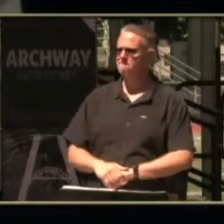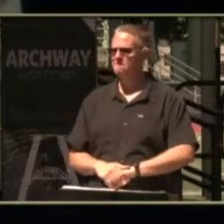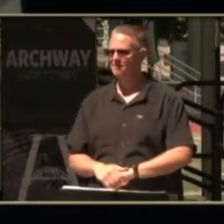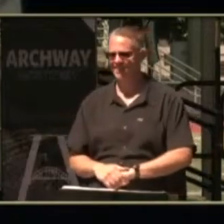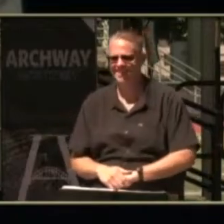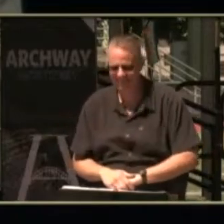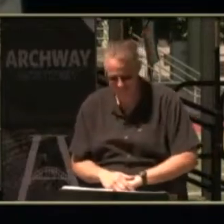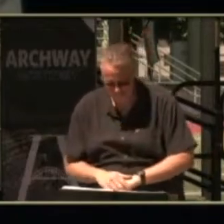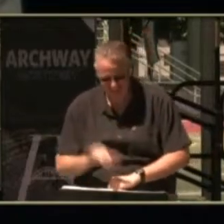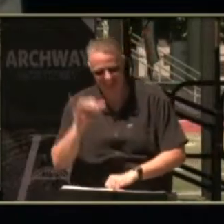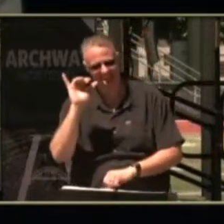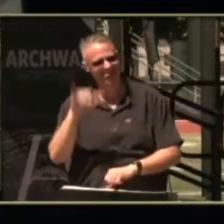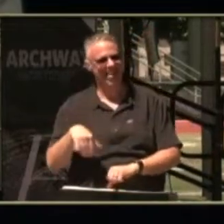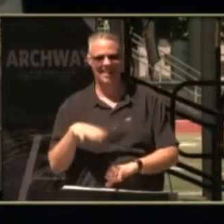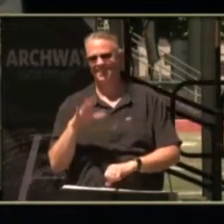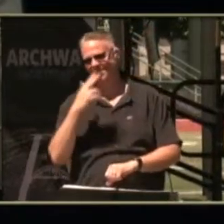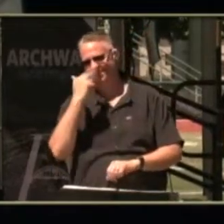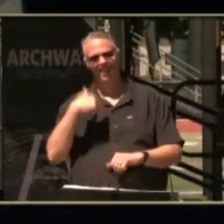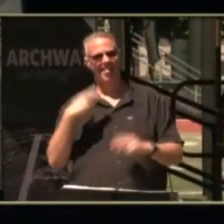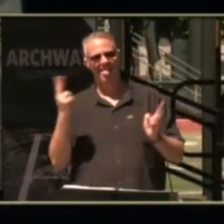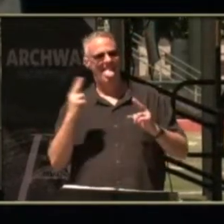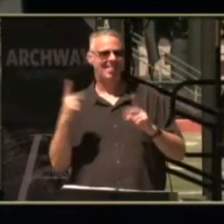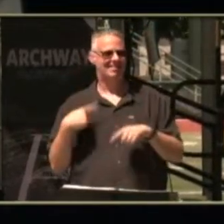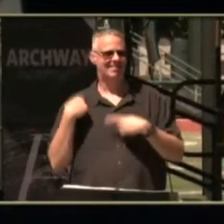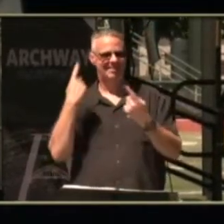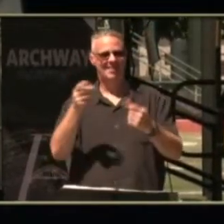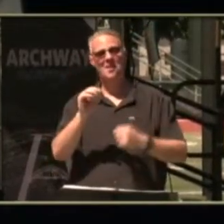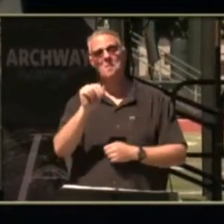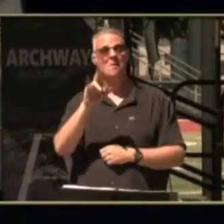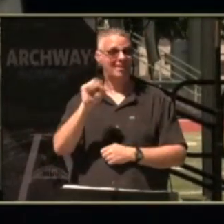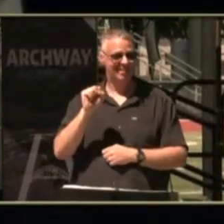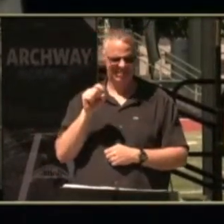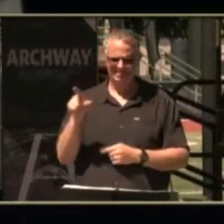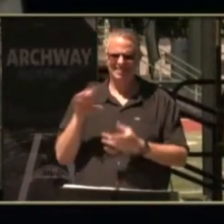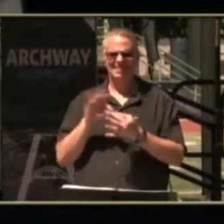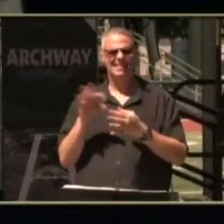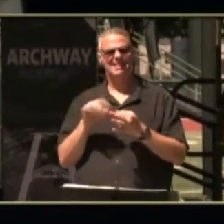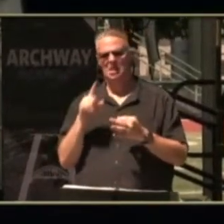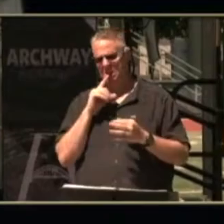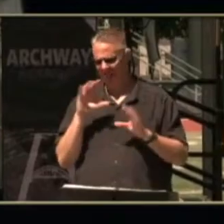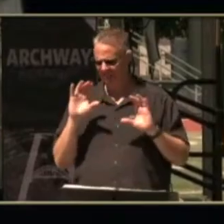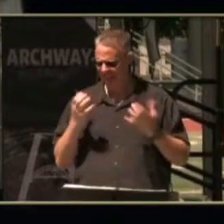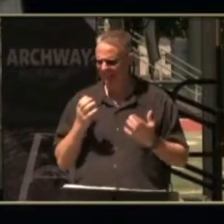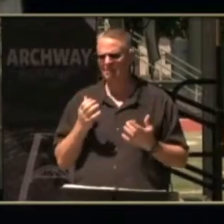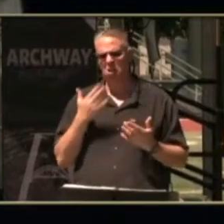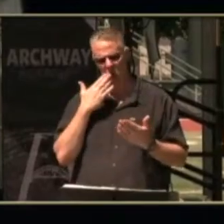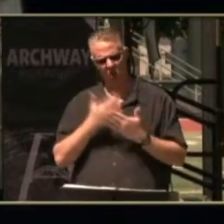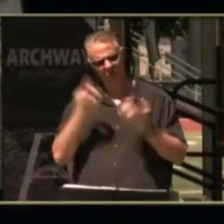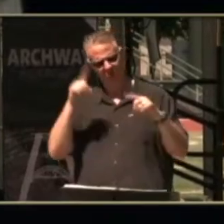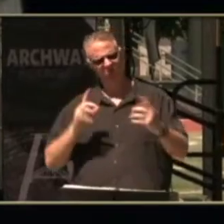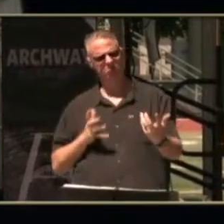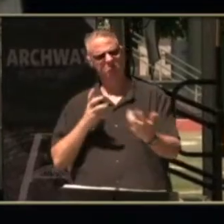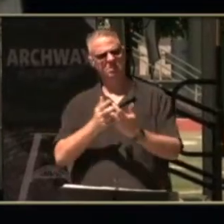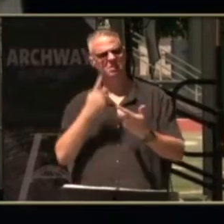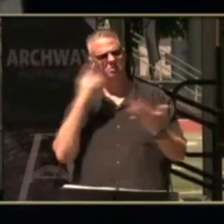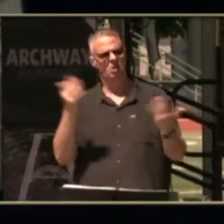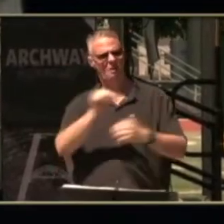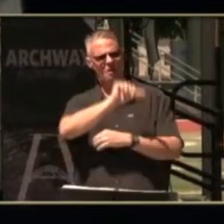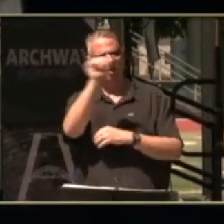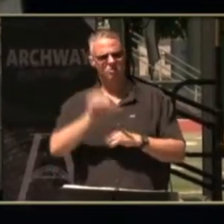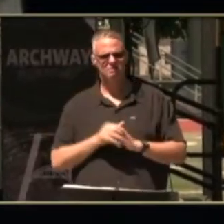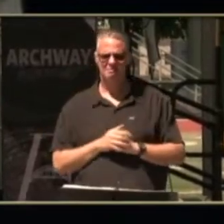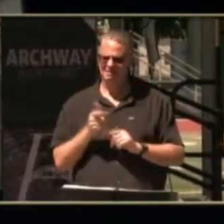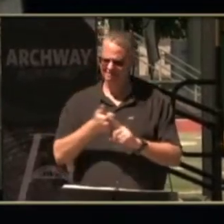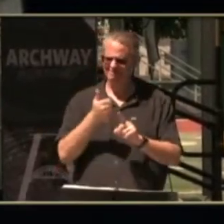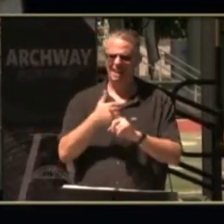that's what our names have been ever since marius proved that the class was indeed viable and a good fit for archway academy he has all the